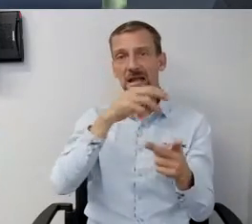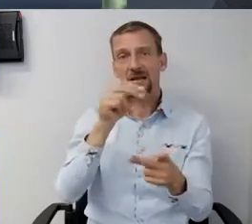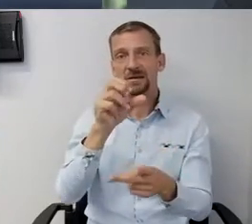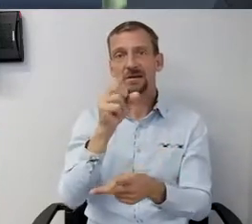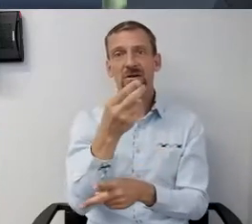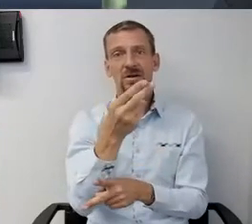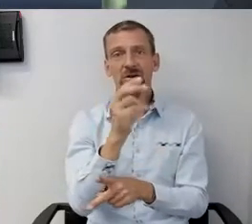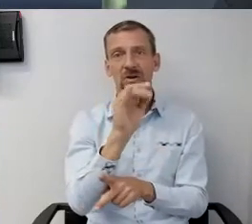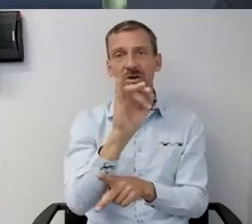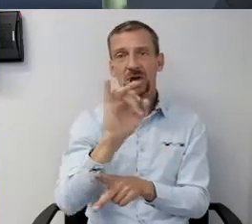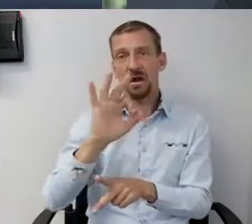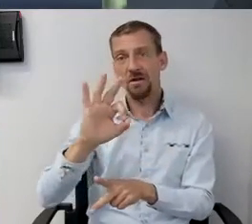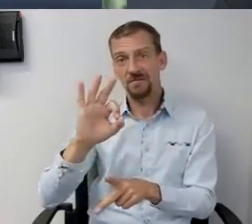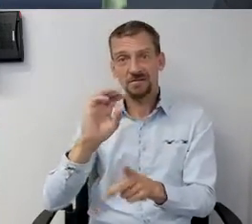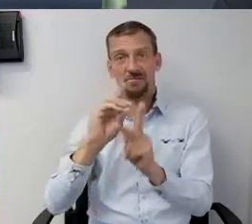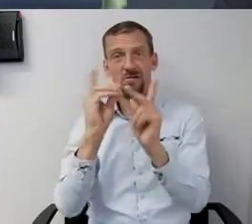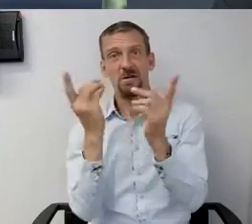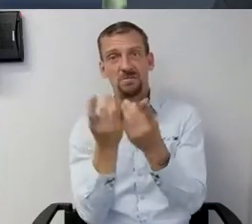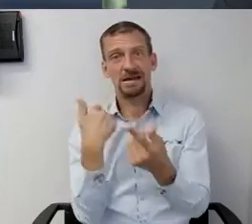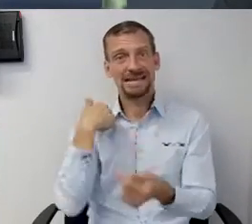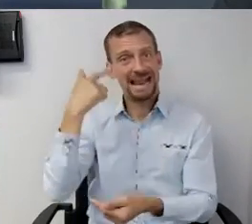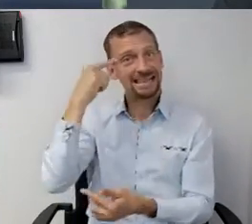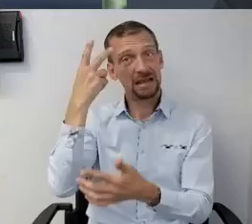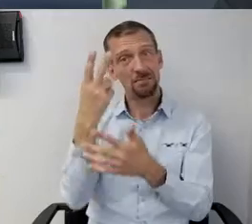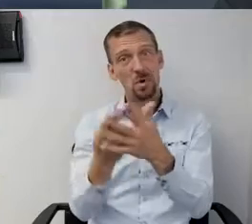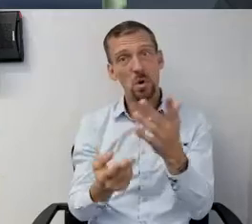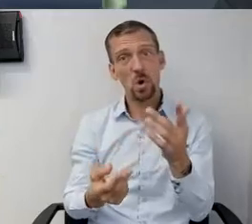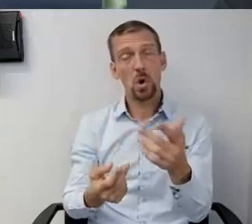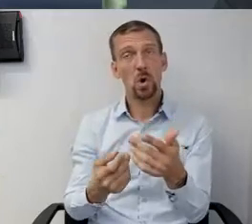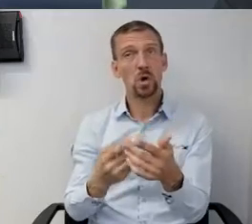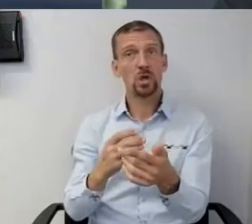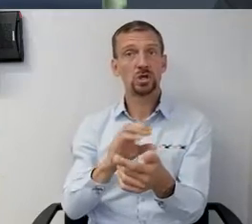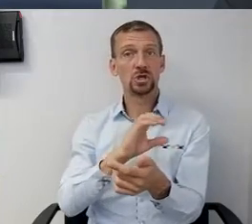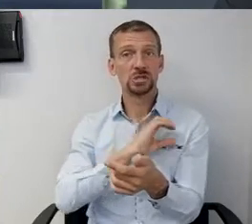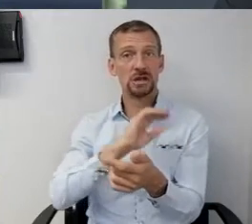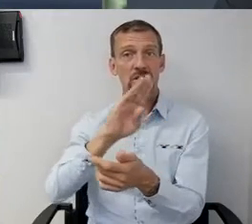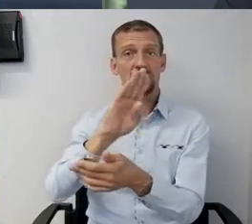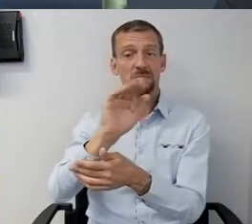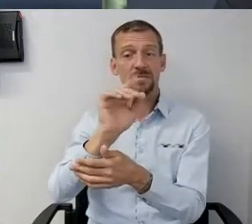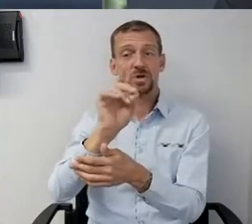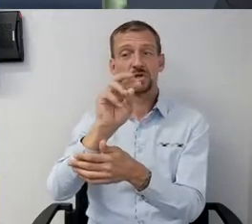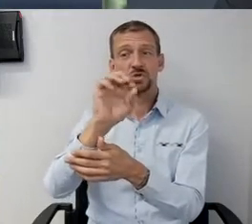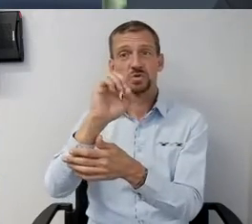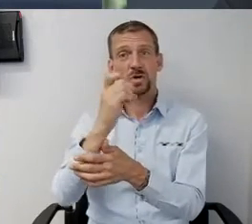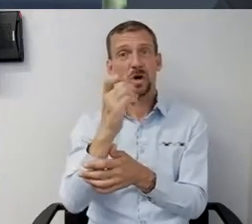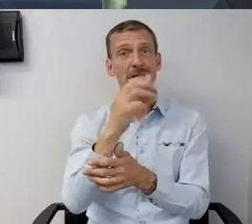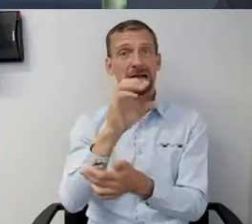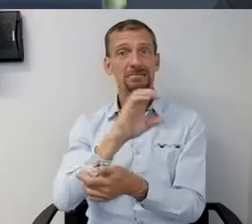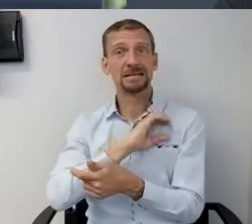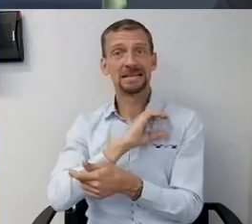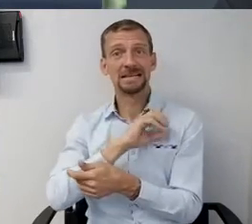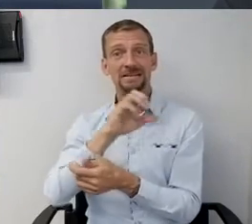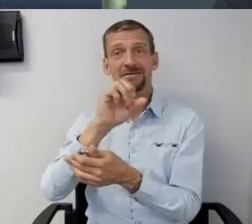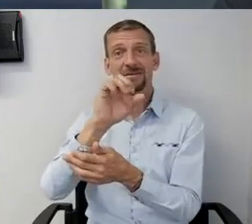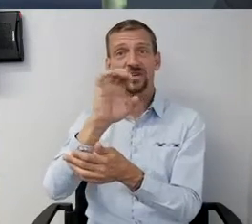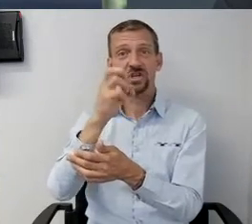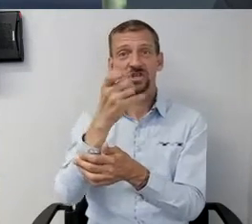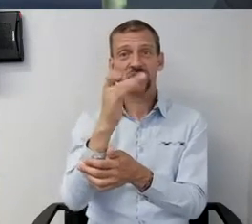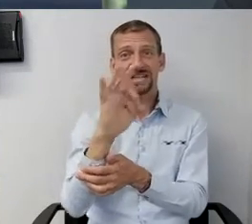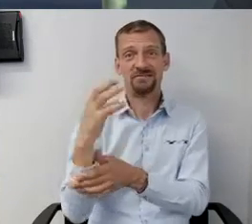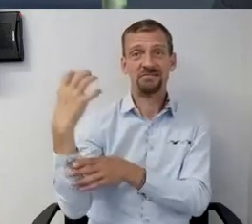I'd heard that both Sheriff Boudreau and Police Chief Salazar